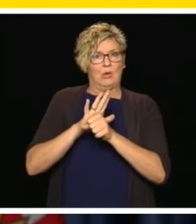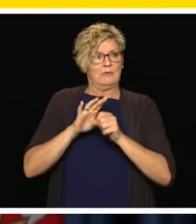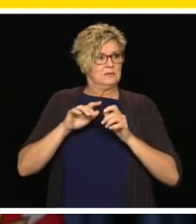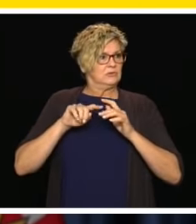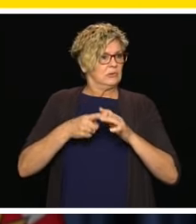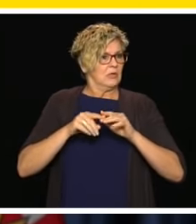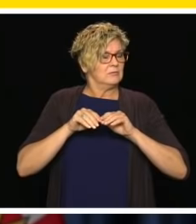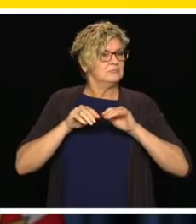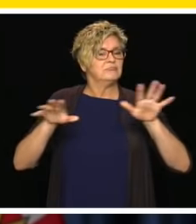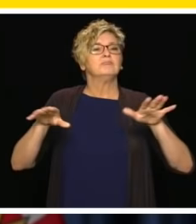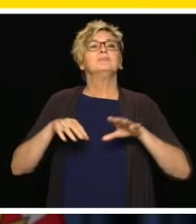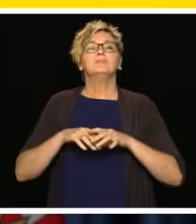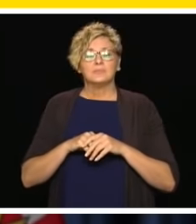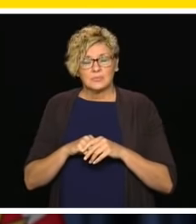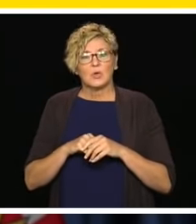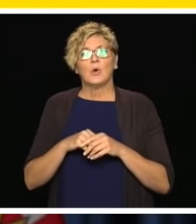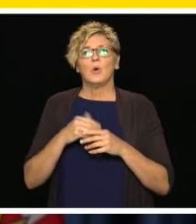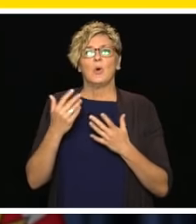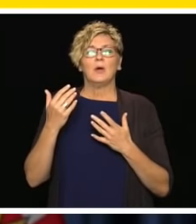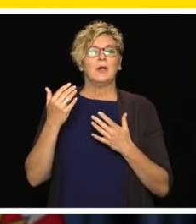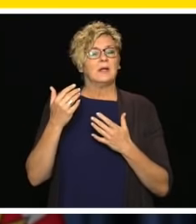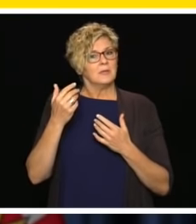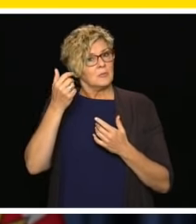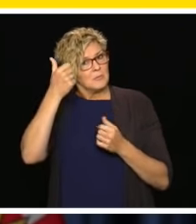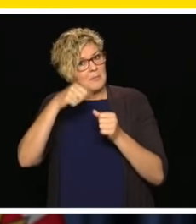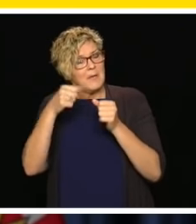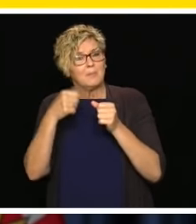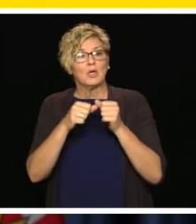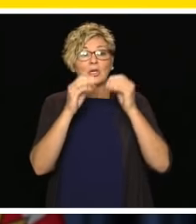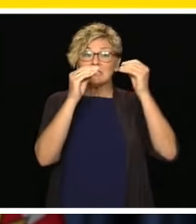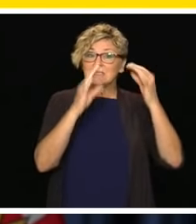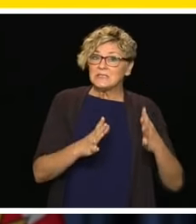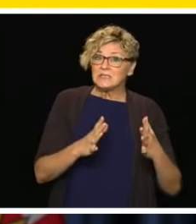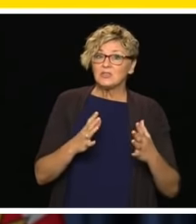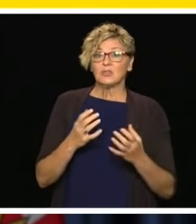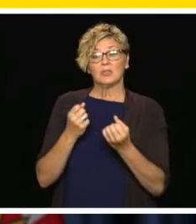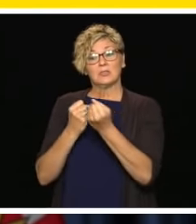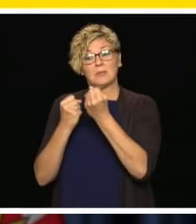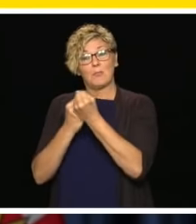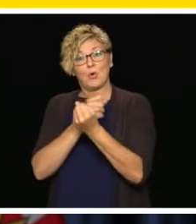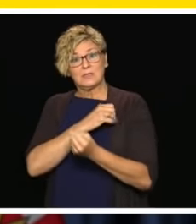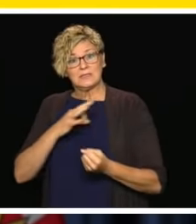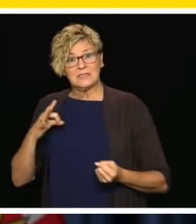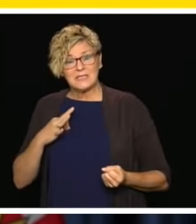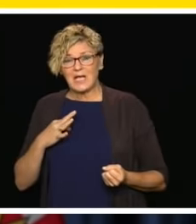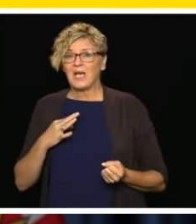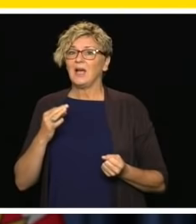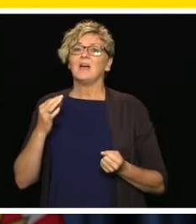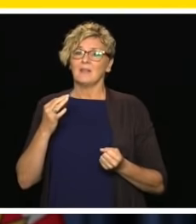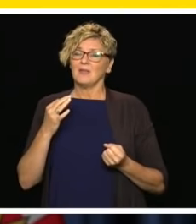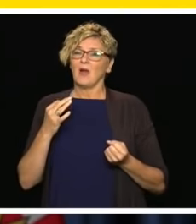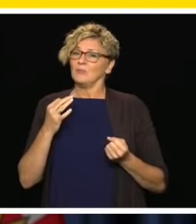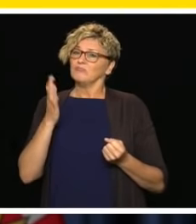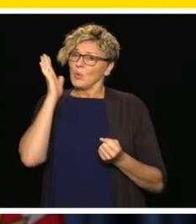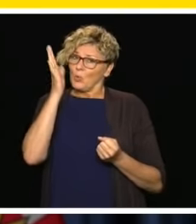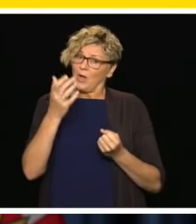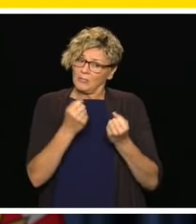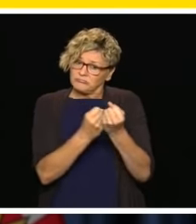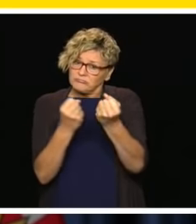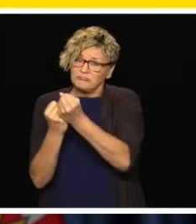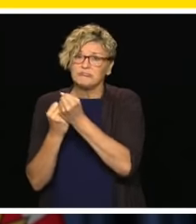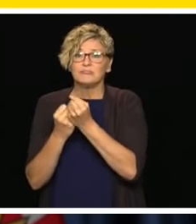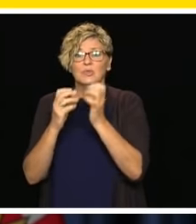of support from their schools as well. I know teachers and support staff are there to support students' mental health and well-being and their professional